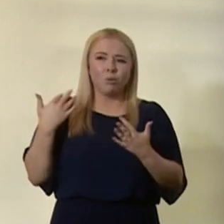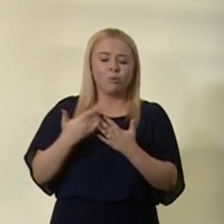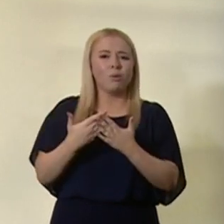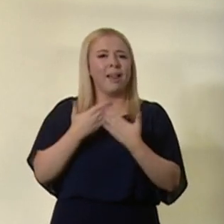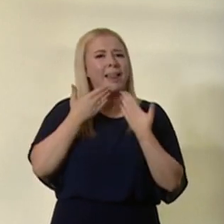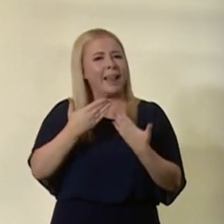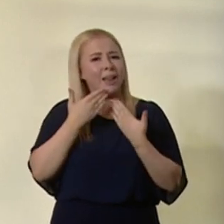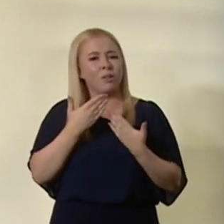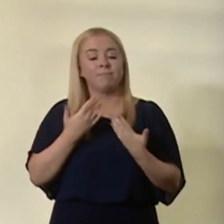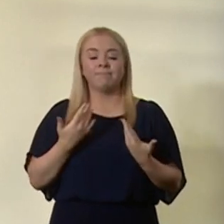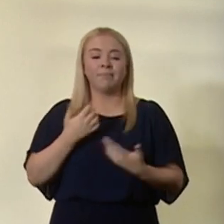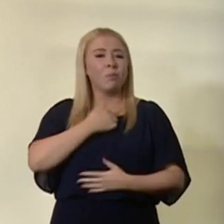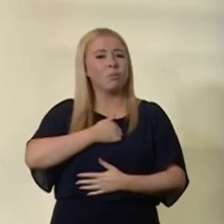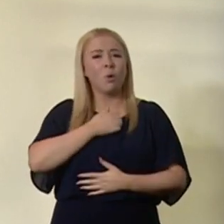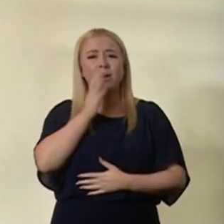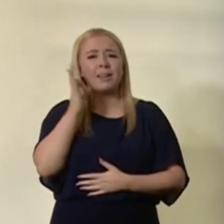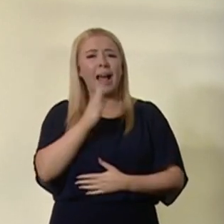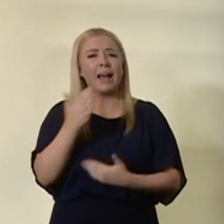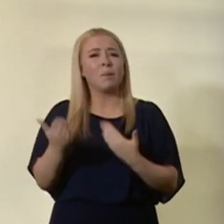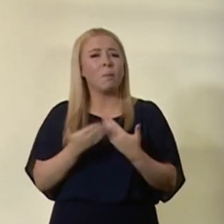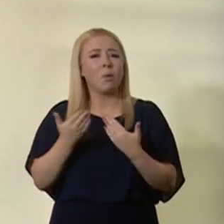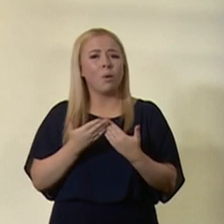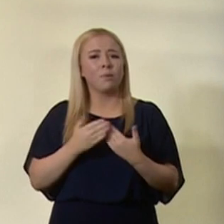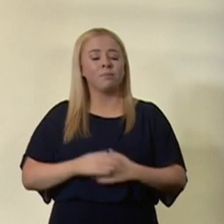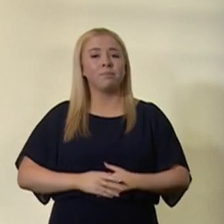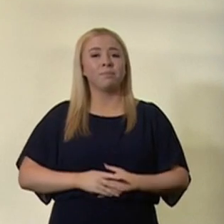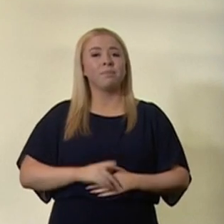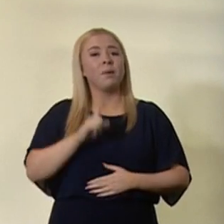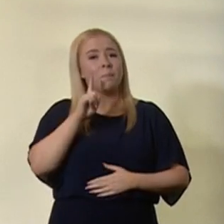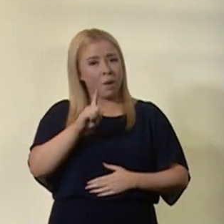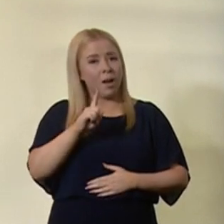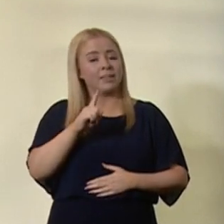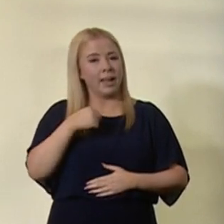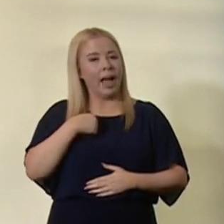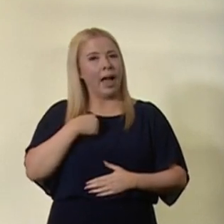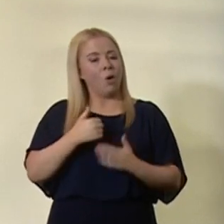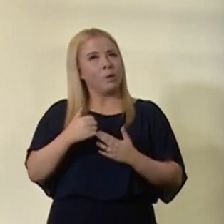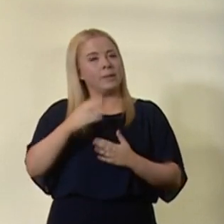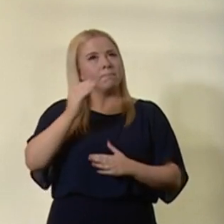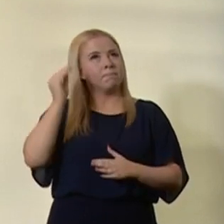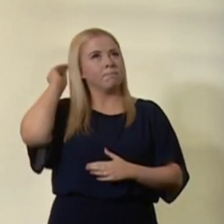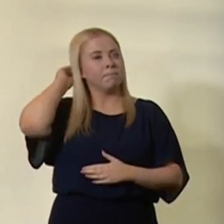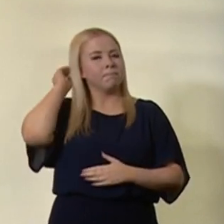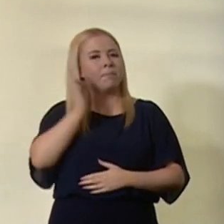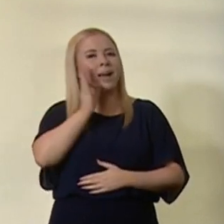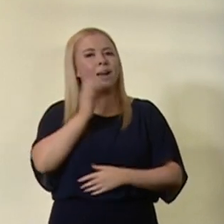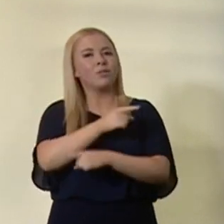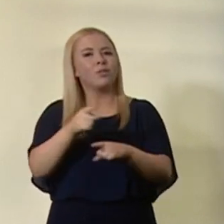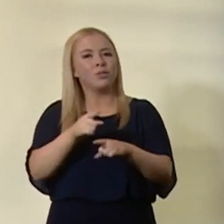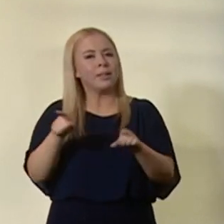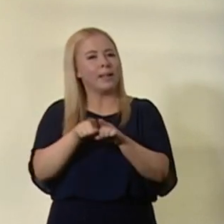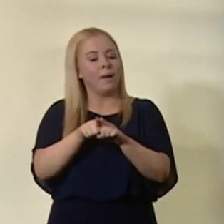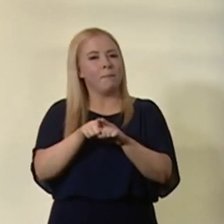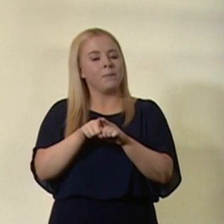far. And I am sorry to be asking for more. But a belief I hold on to, and one I am asking you to